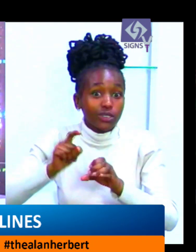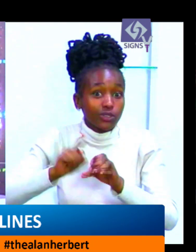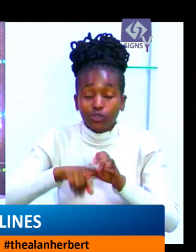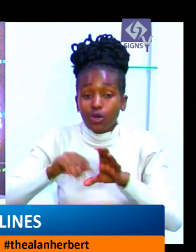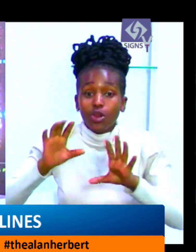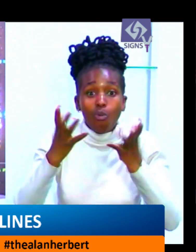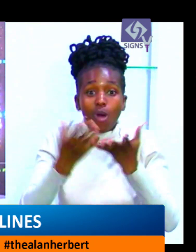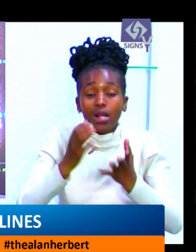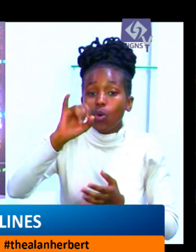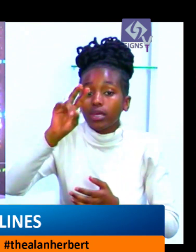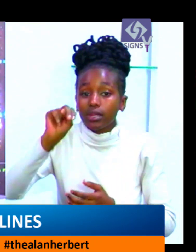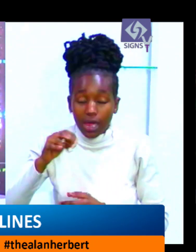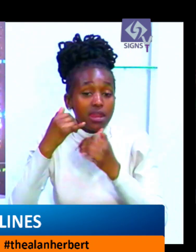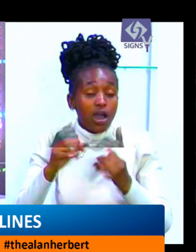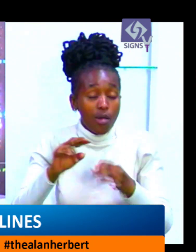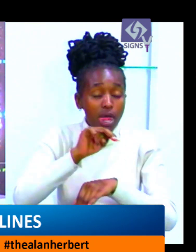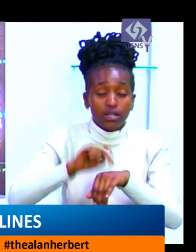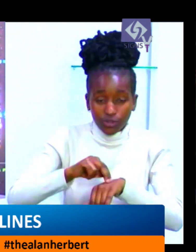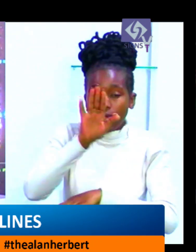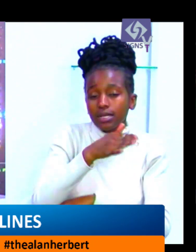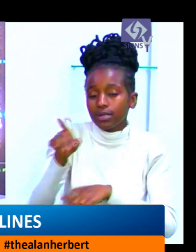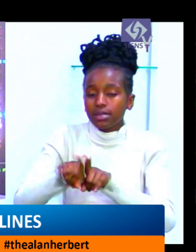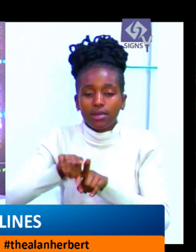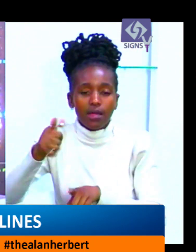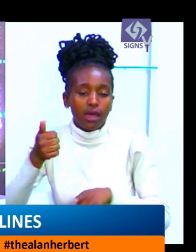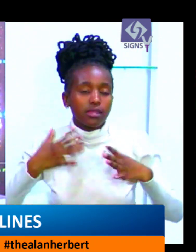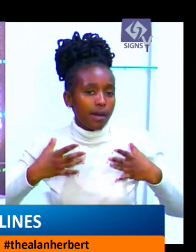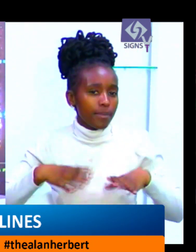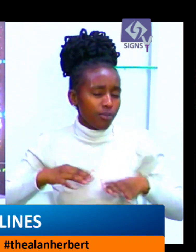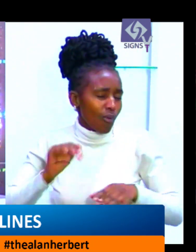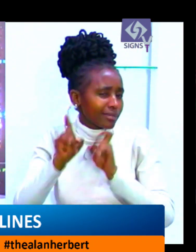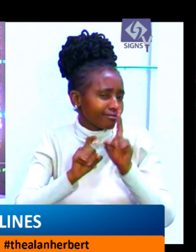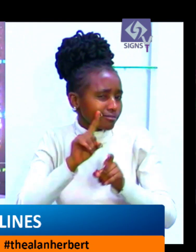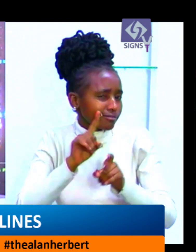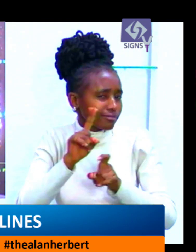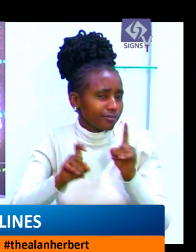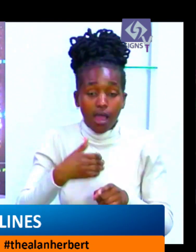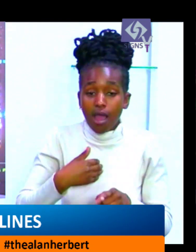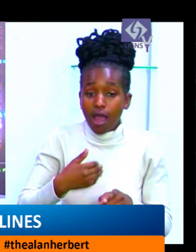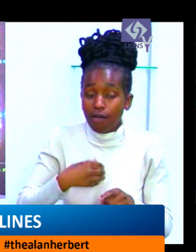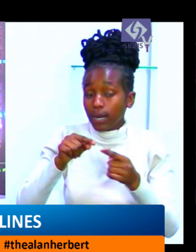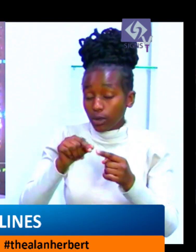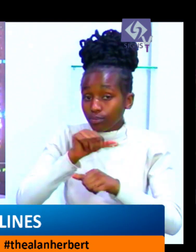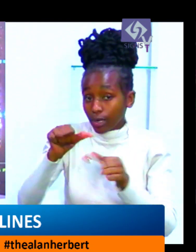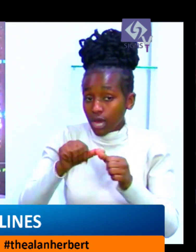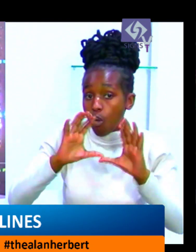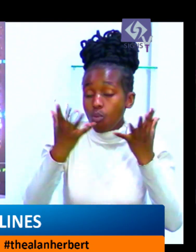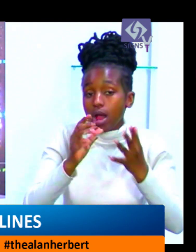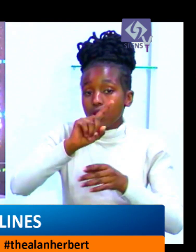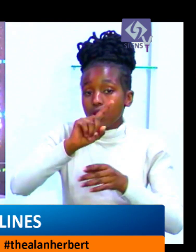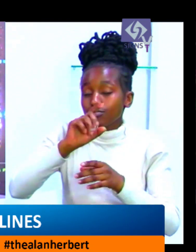that opinion say aye that the national daily committee shall formulate and adopt a framework agreement